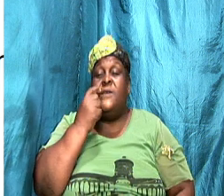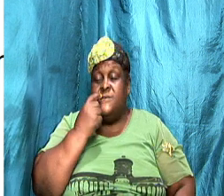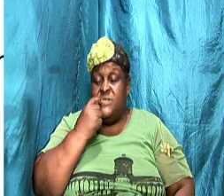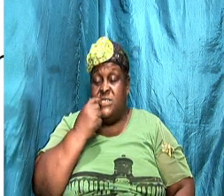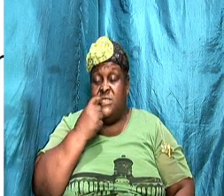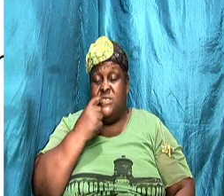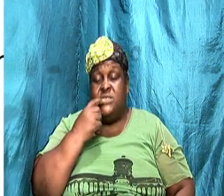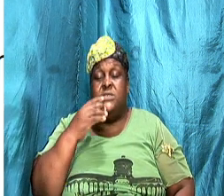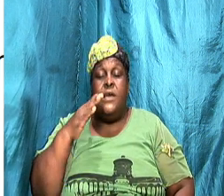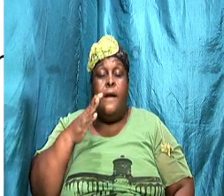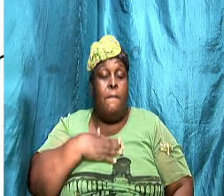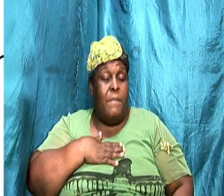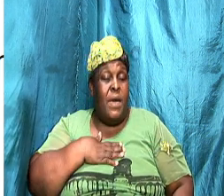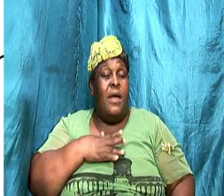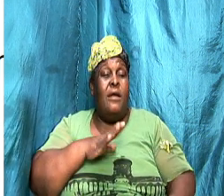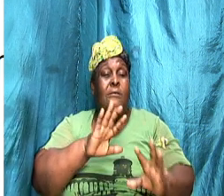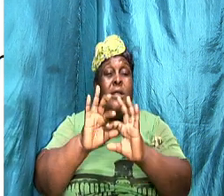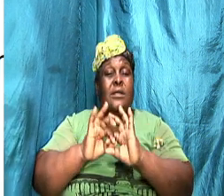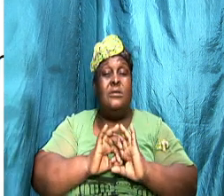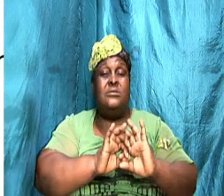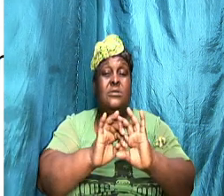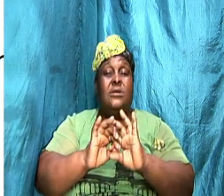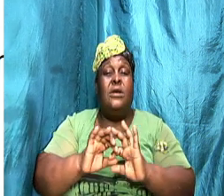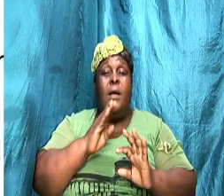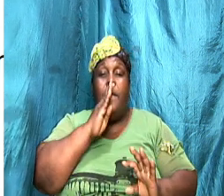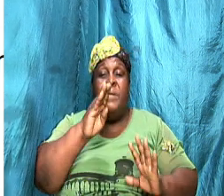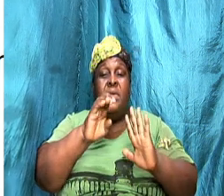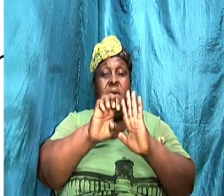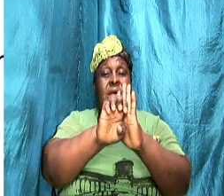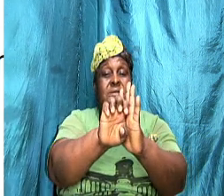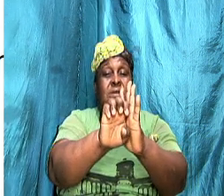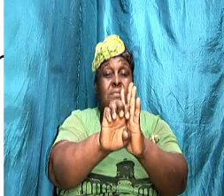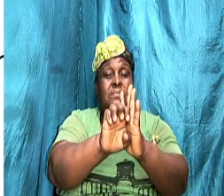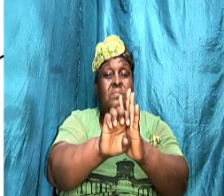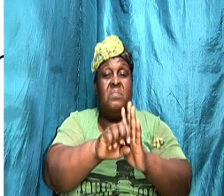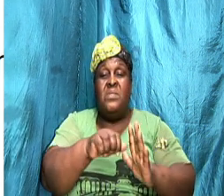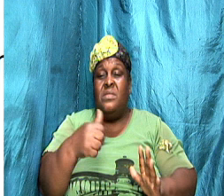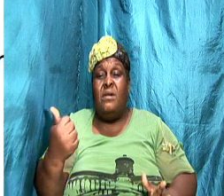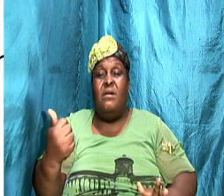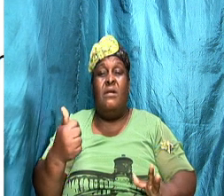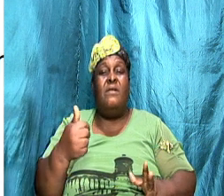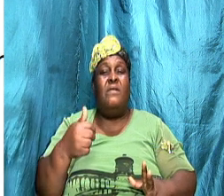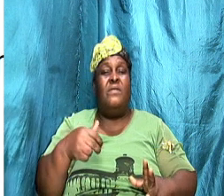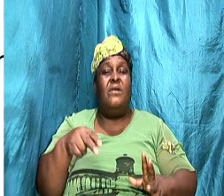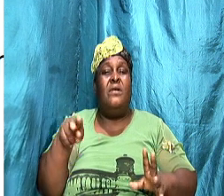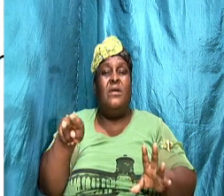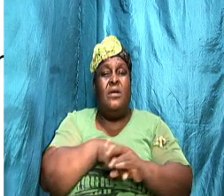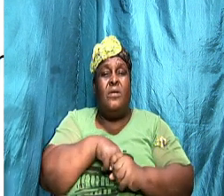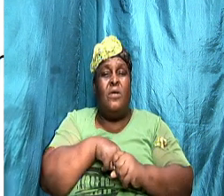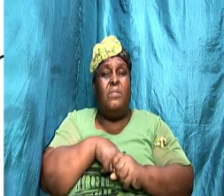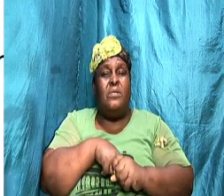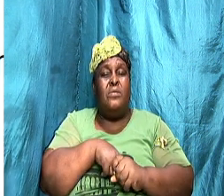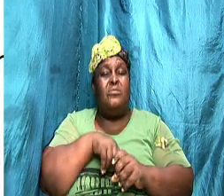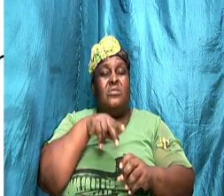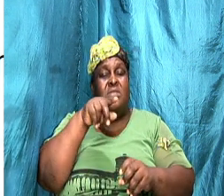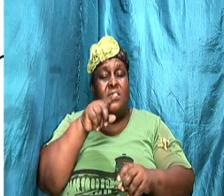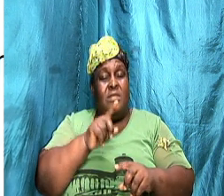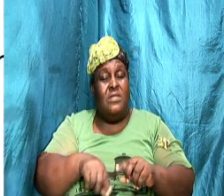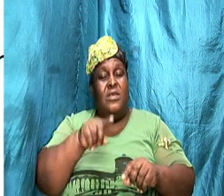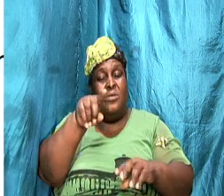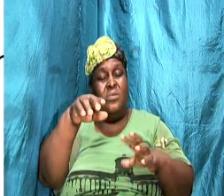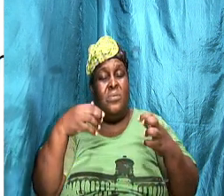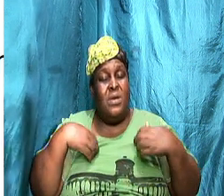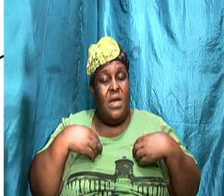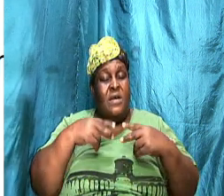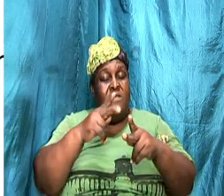that my relationship will be an example to other couples then you have got to keep going to the joint